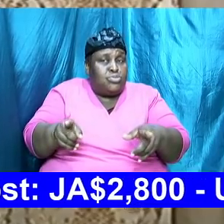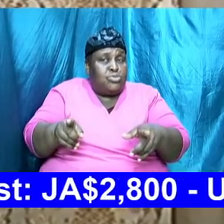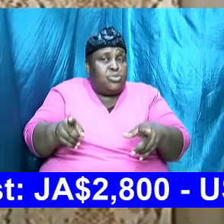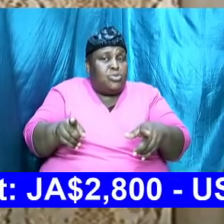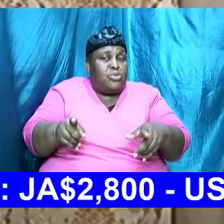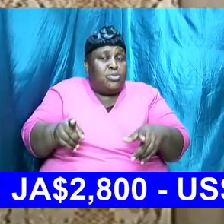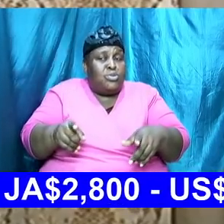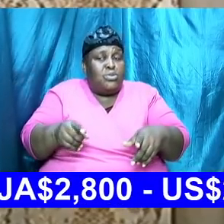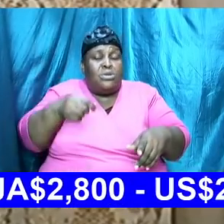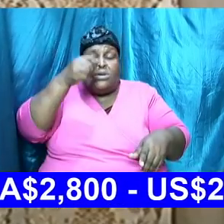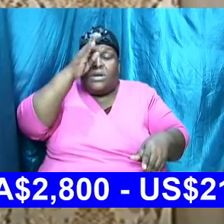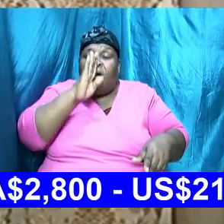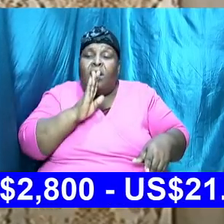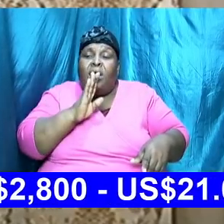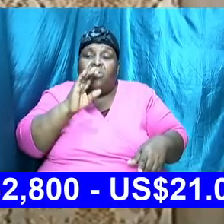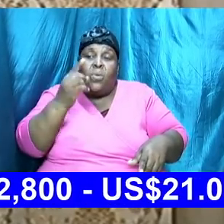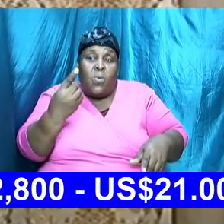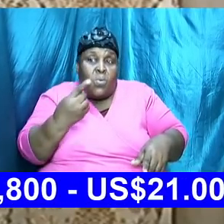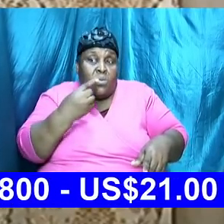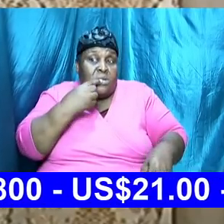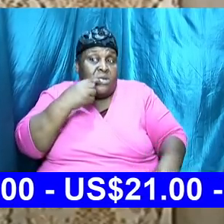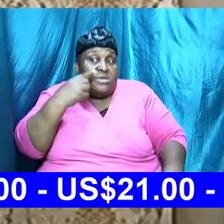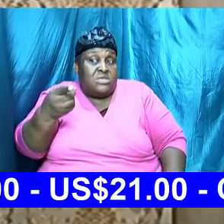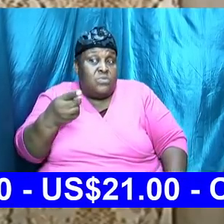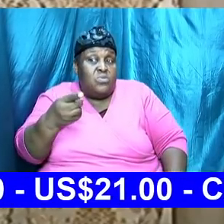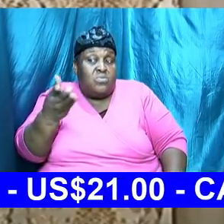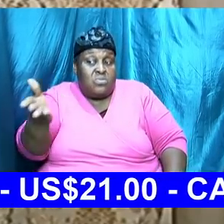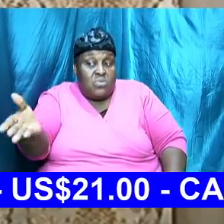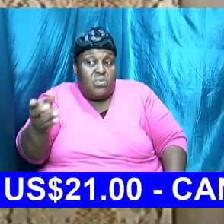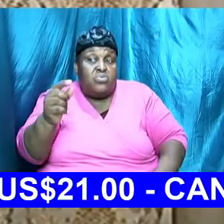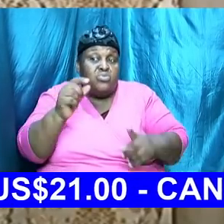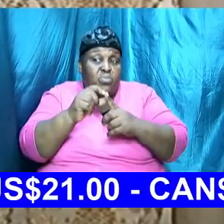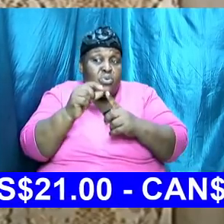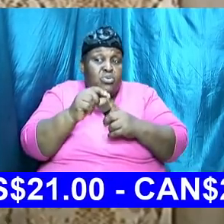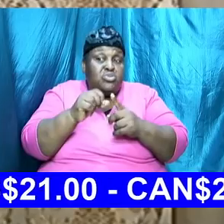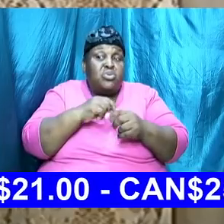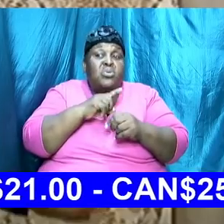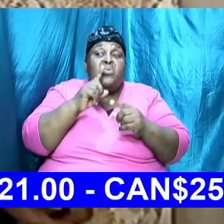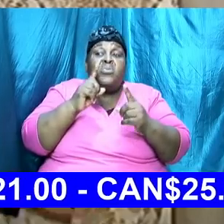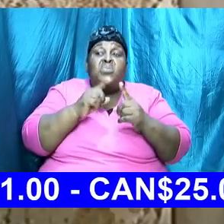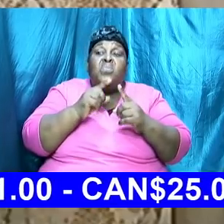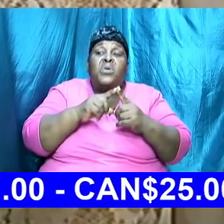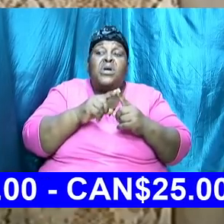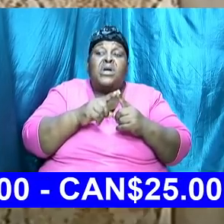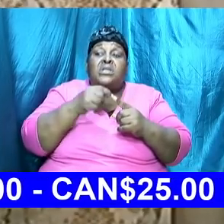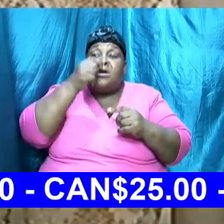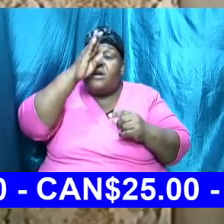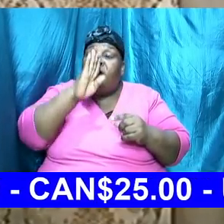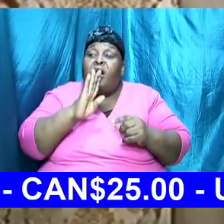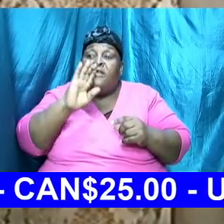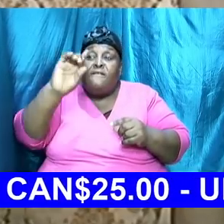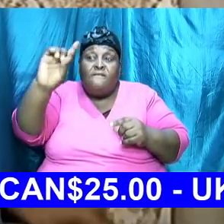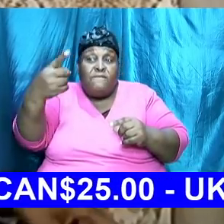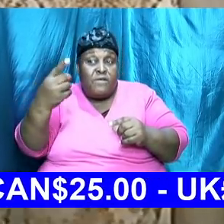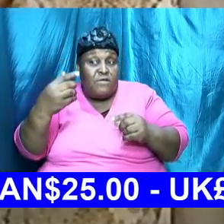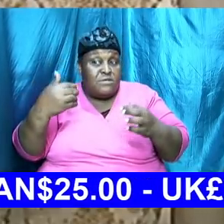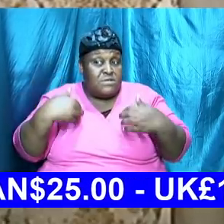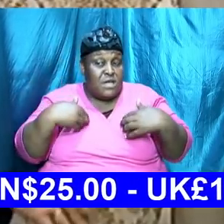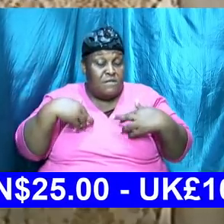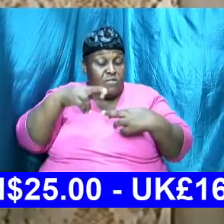God only spoke those words after he first had relationship